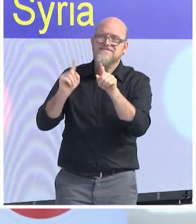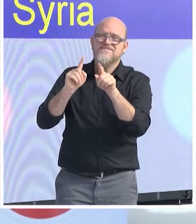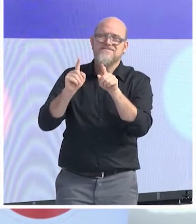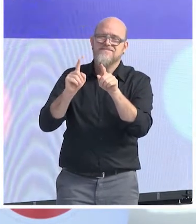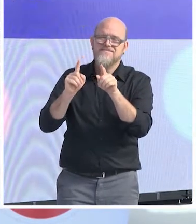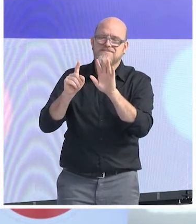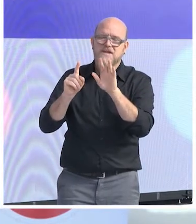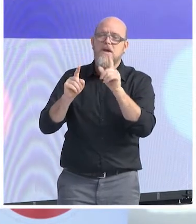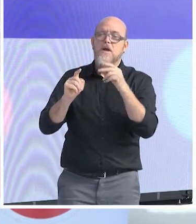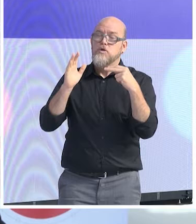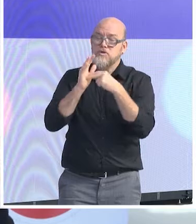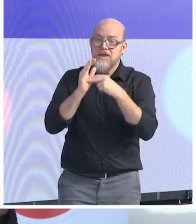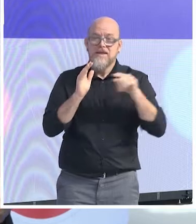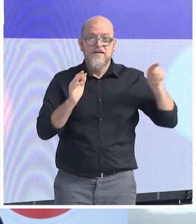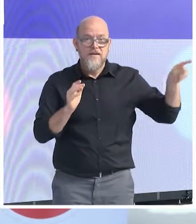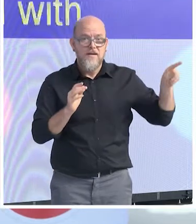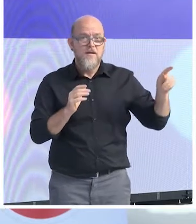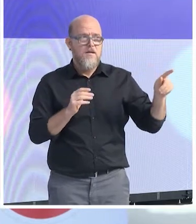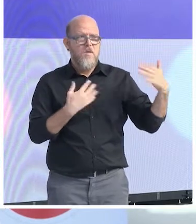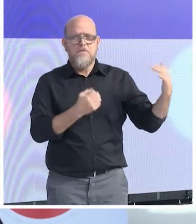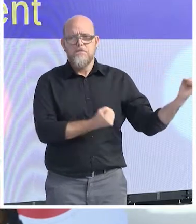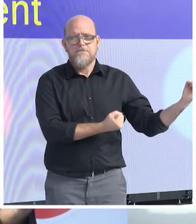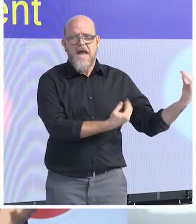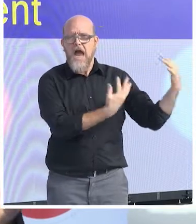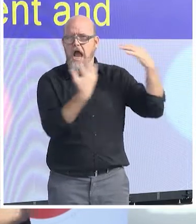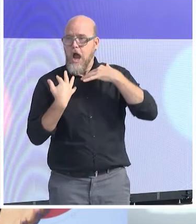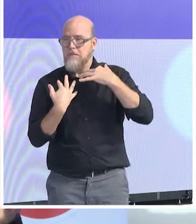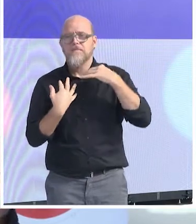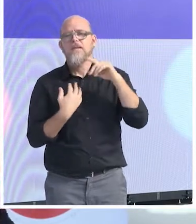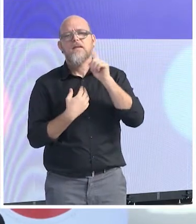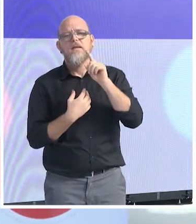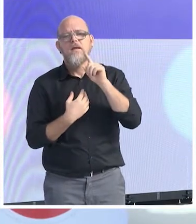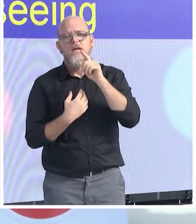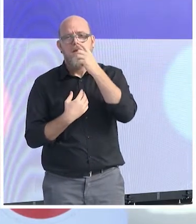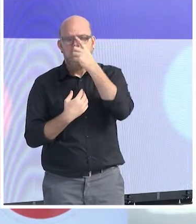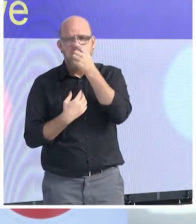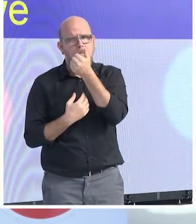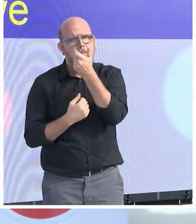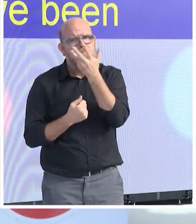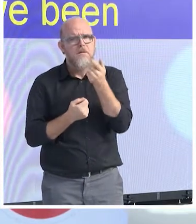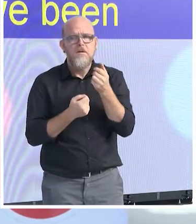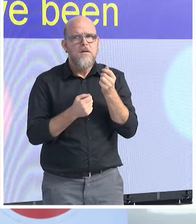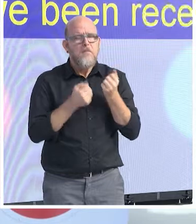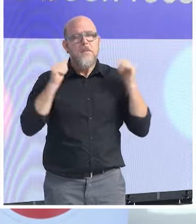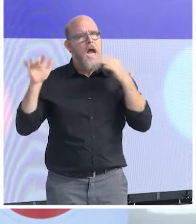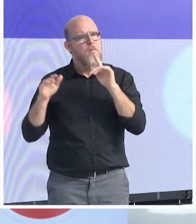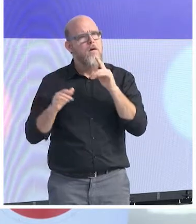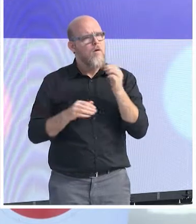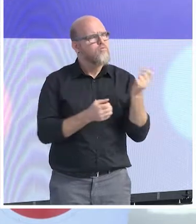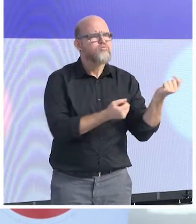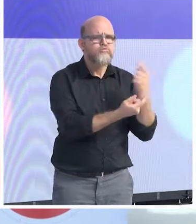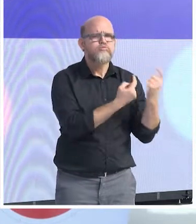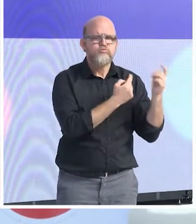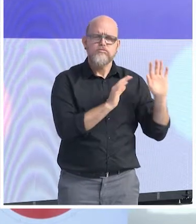and also basically even seeing how many people have been received in places like Turkey or Jordan and others. But it